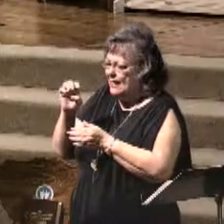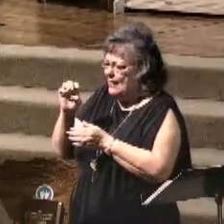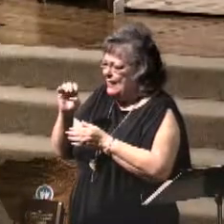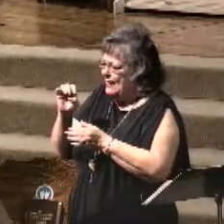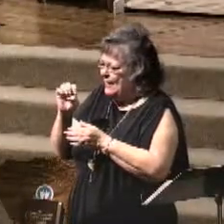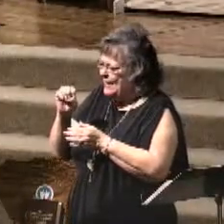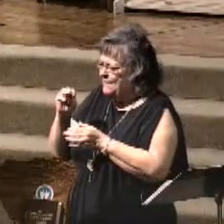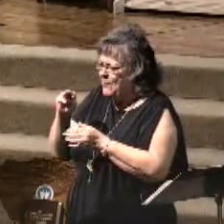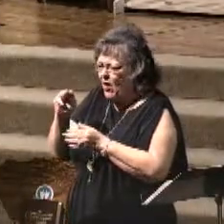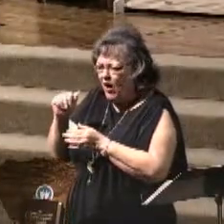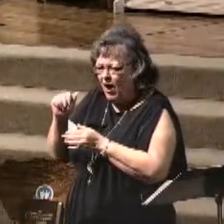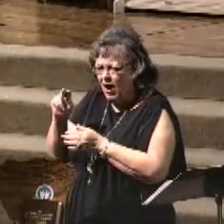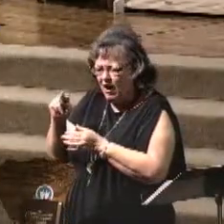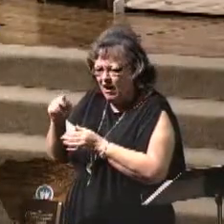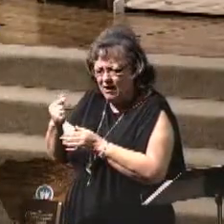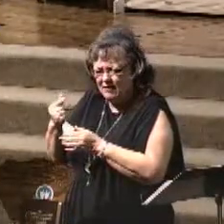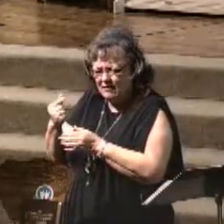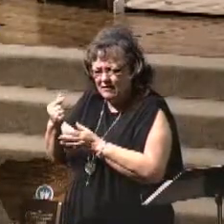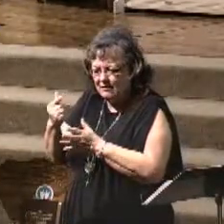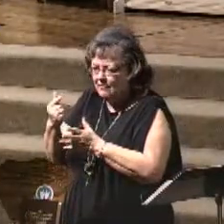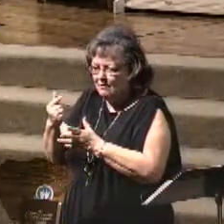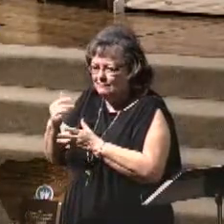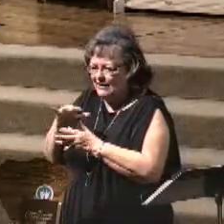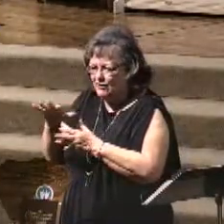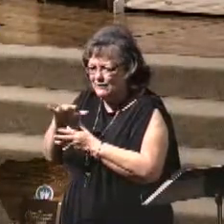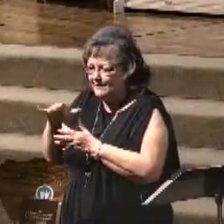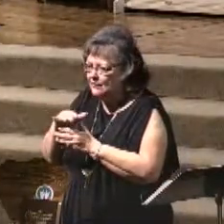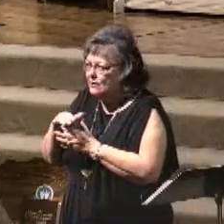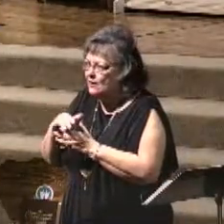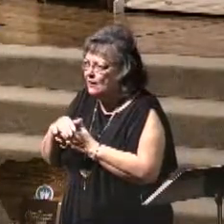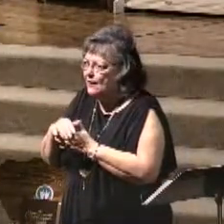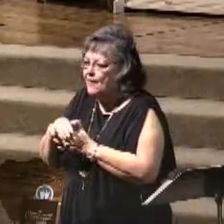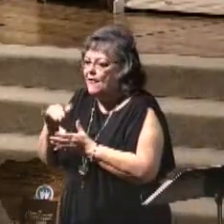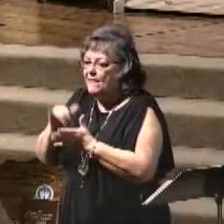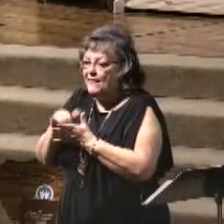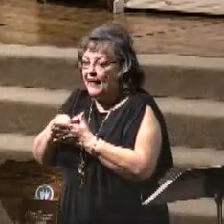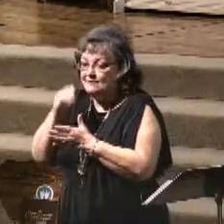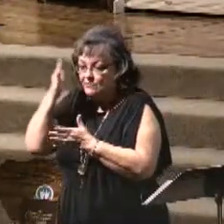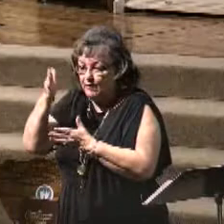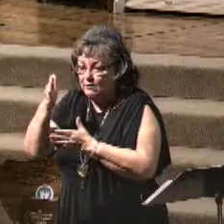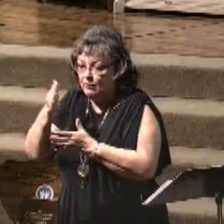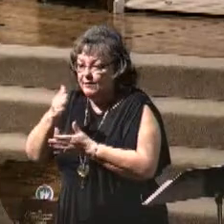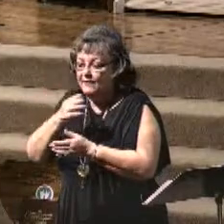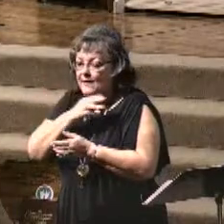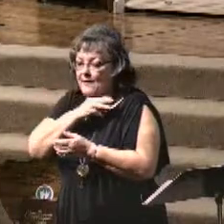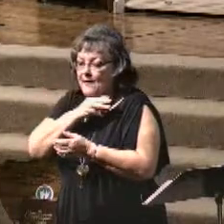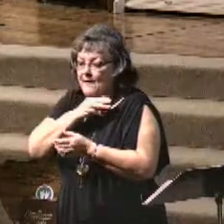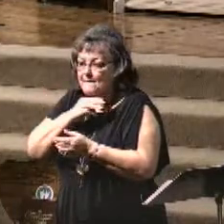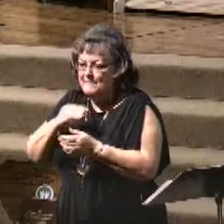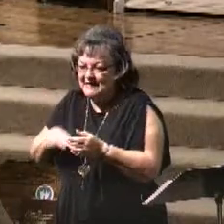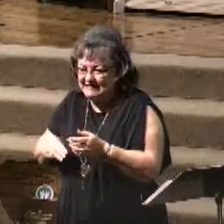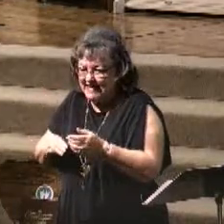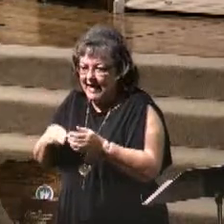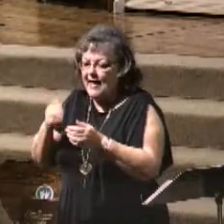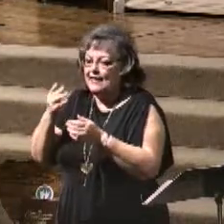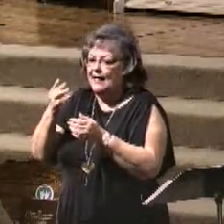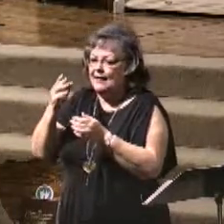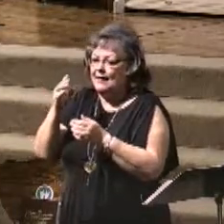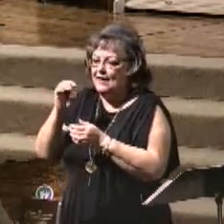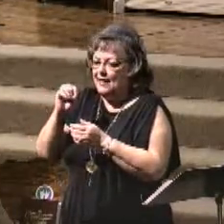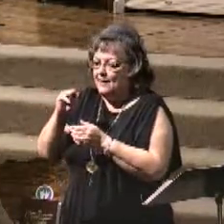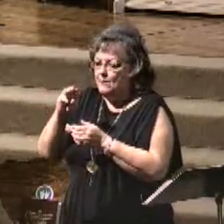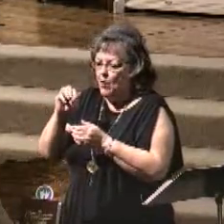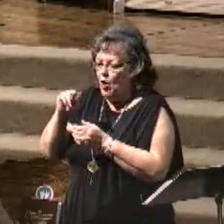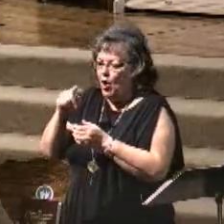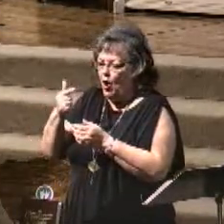imam is the one who will be the messianic imam. And they teach, in the